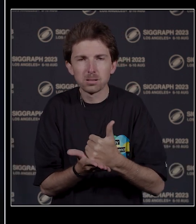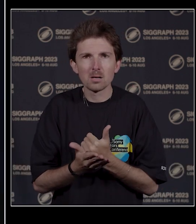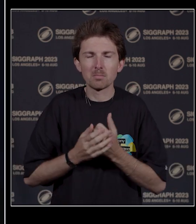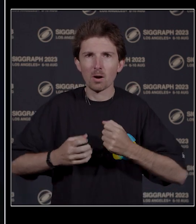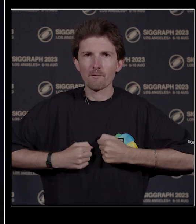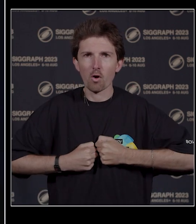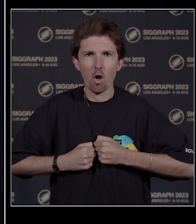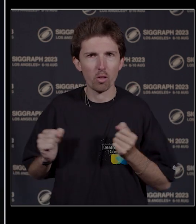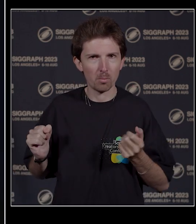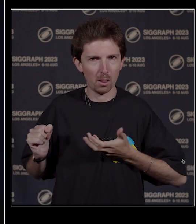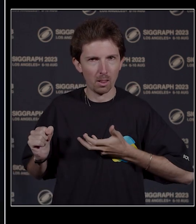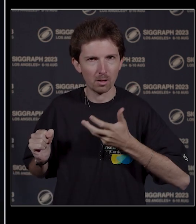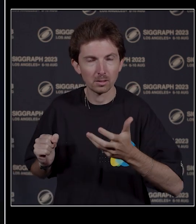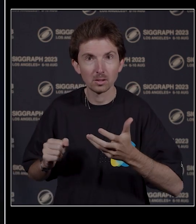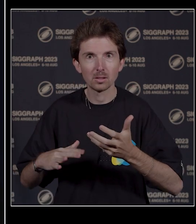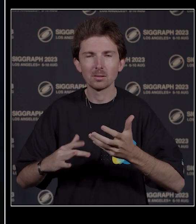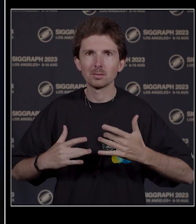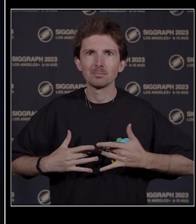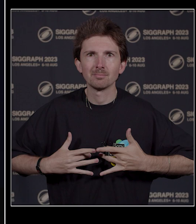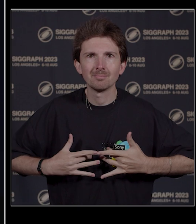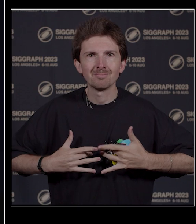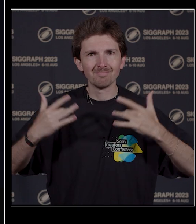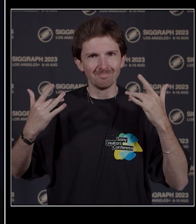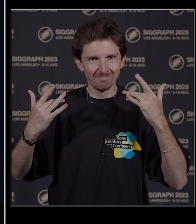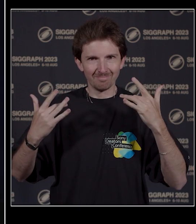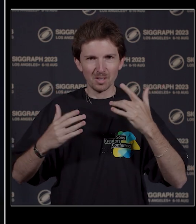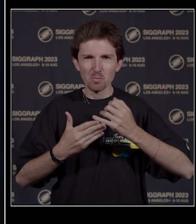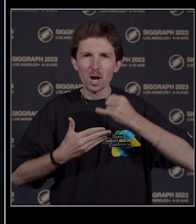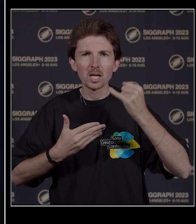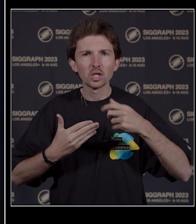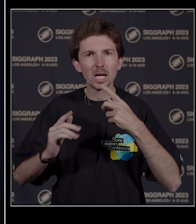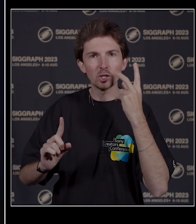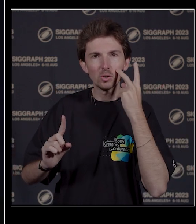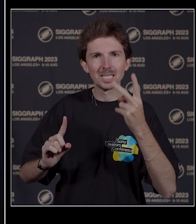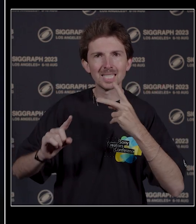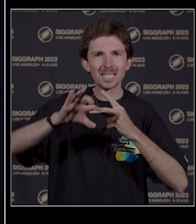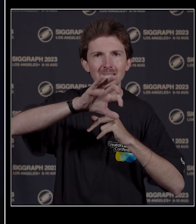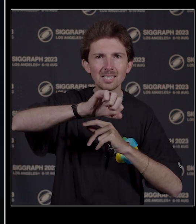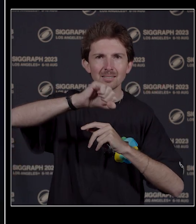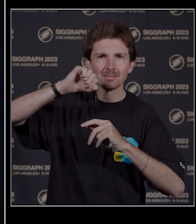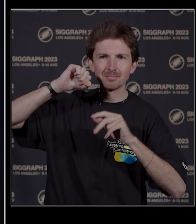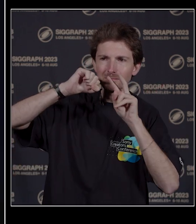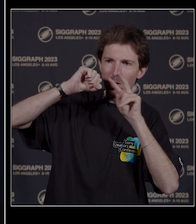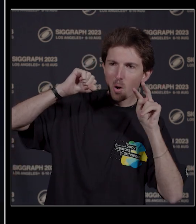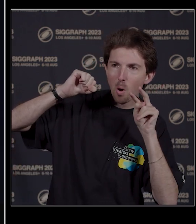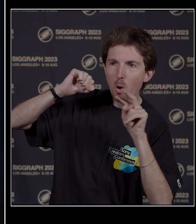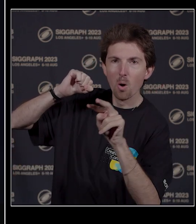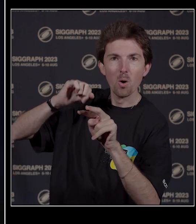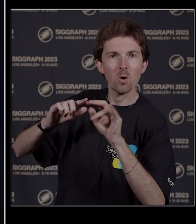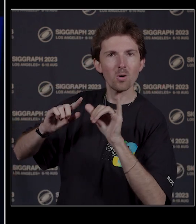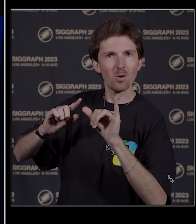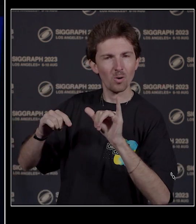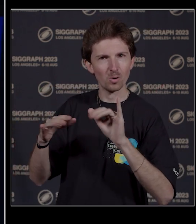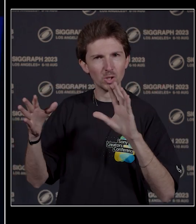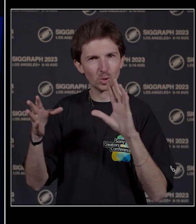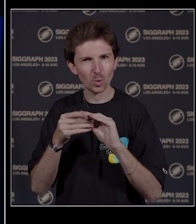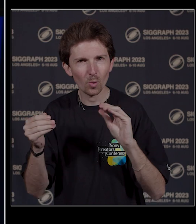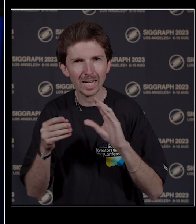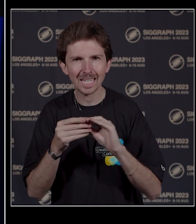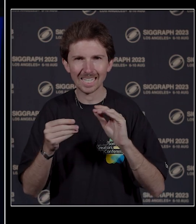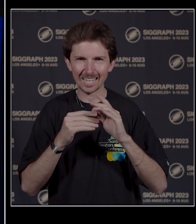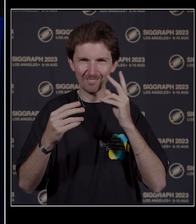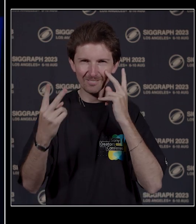period of any project where the creative is pulling back the curtain on the story and the visual expectations of the film.